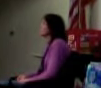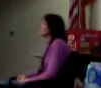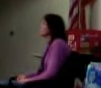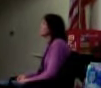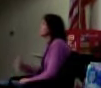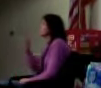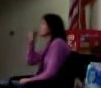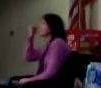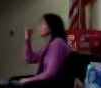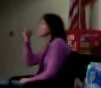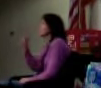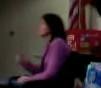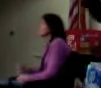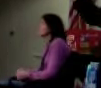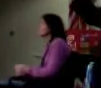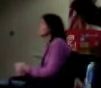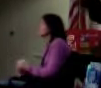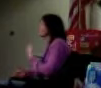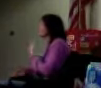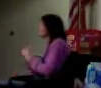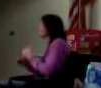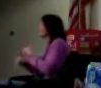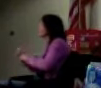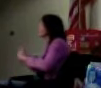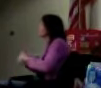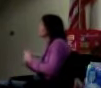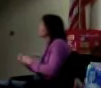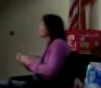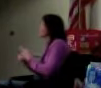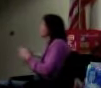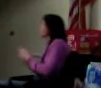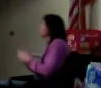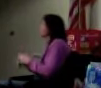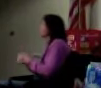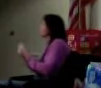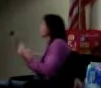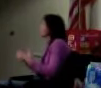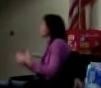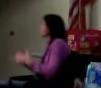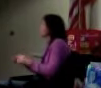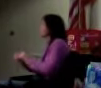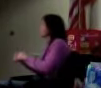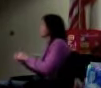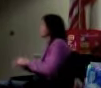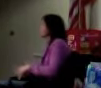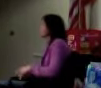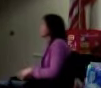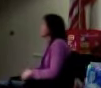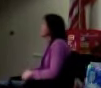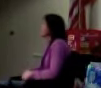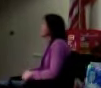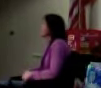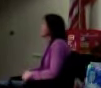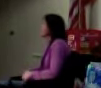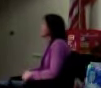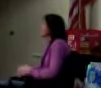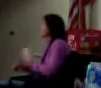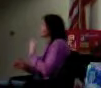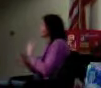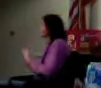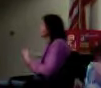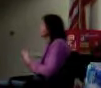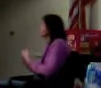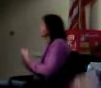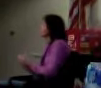The idea in sort of positivistic science is that you try to control as much as possible. The good news